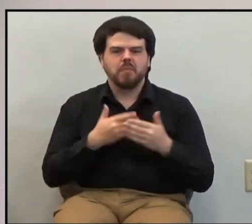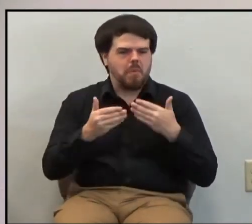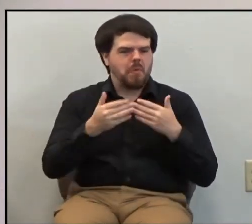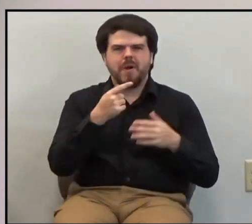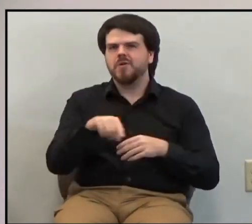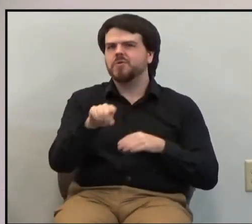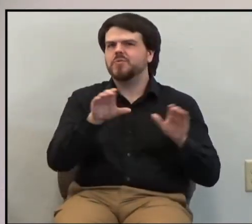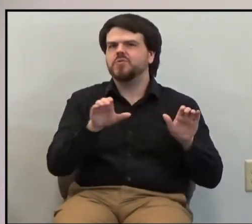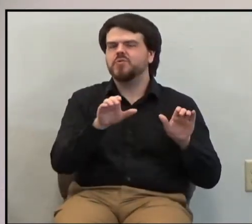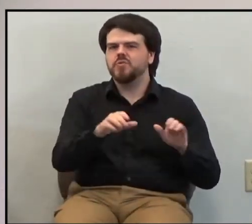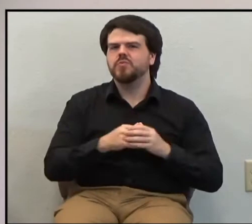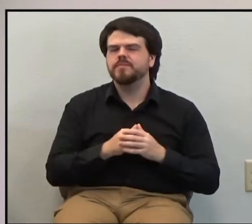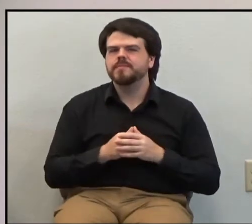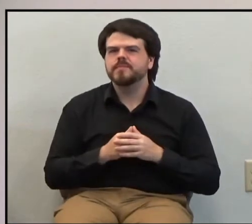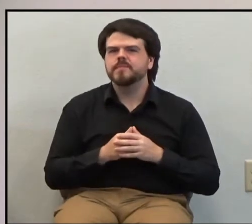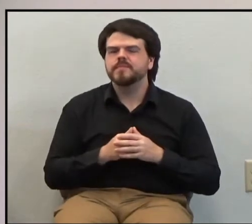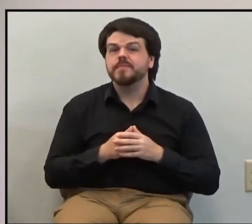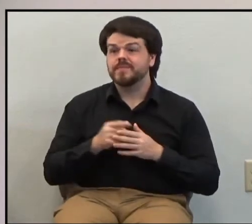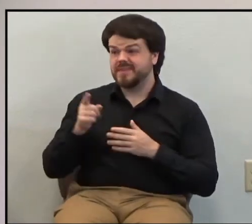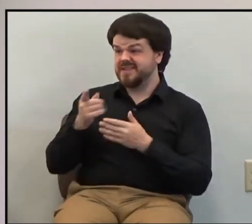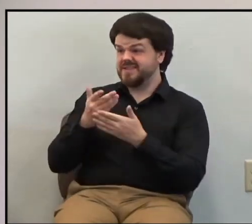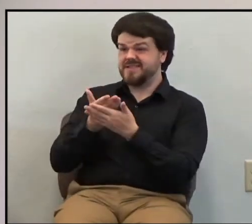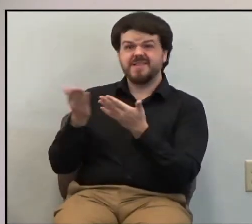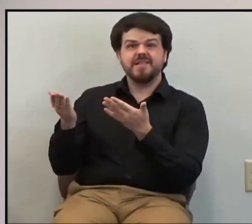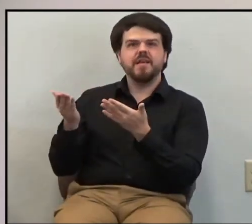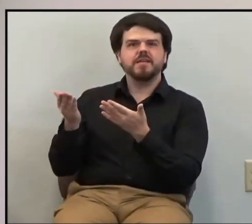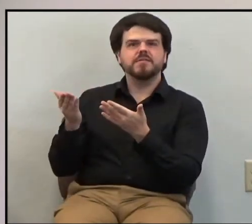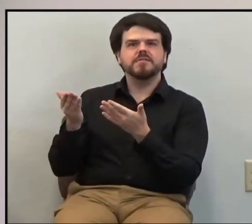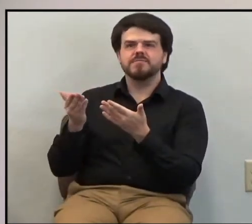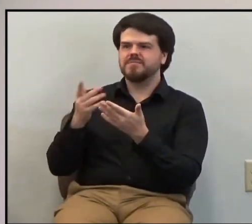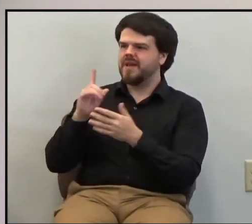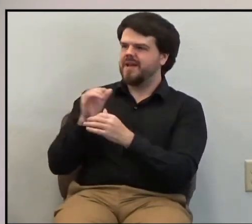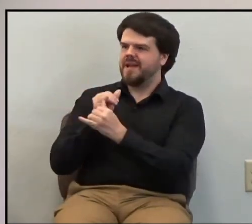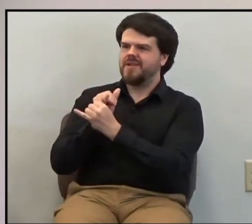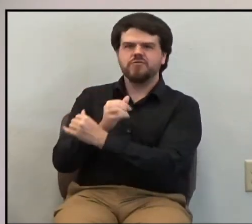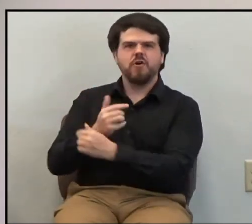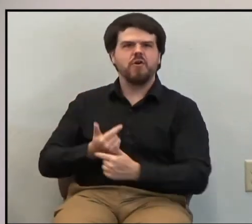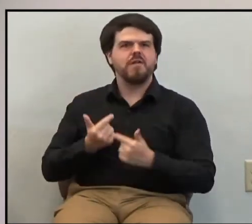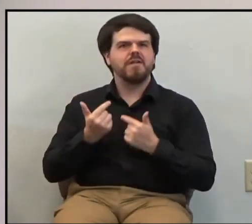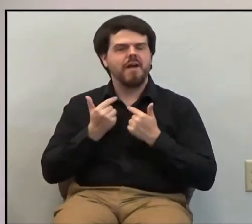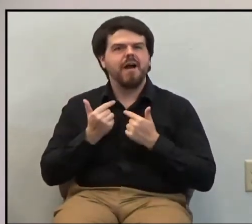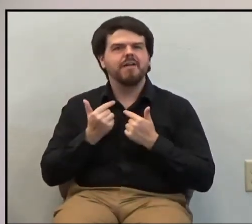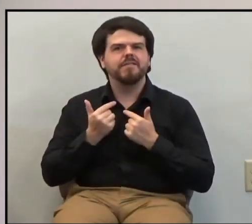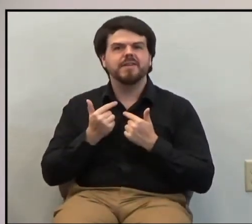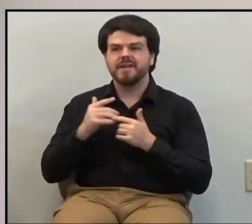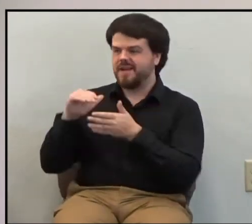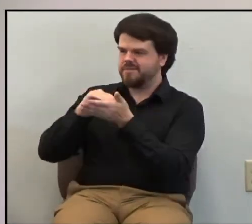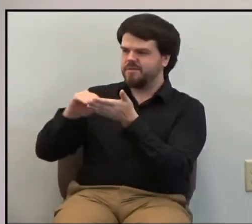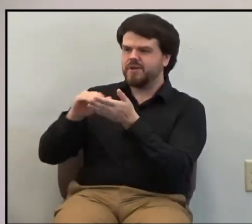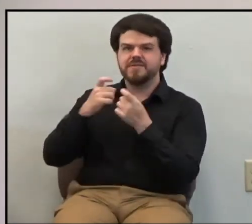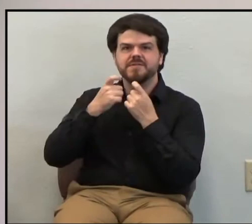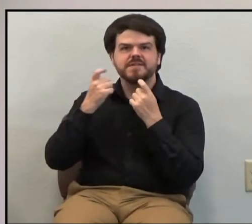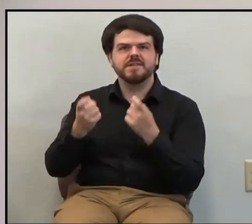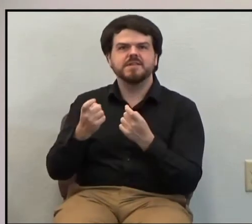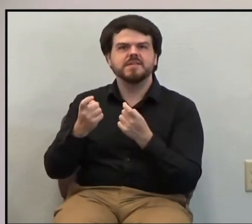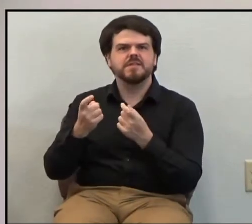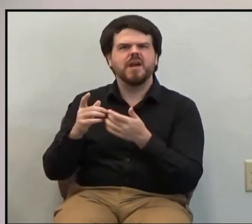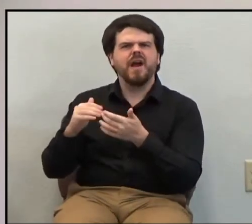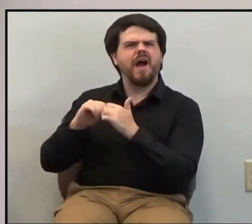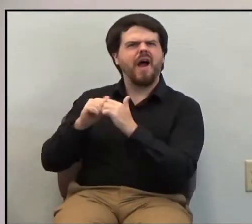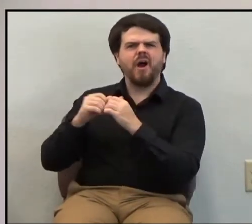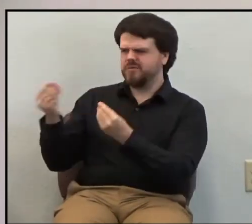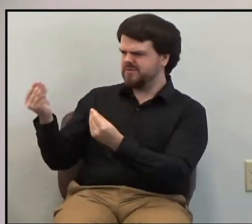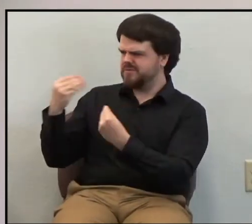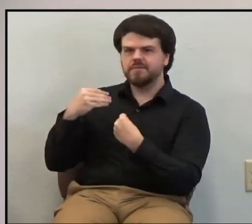Rather, these things, eternal life and the forgiveness of sins and God's favor are free gifts, free